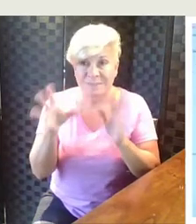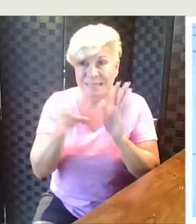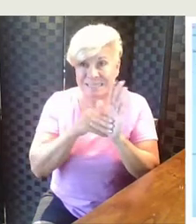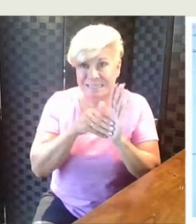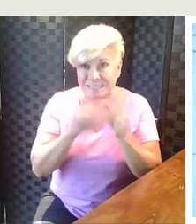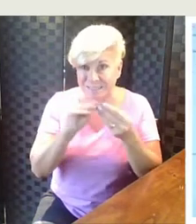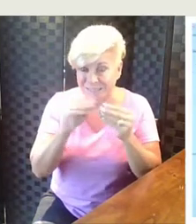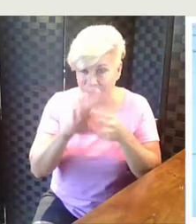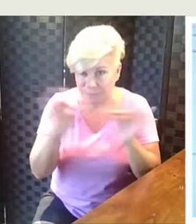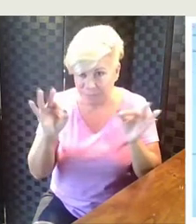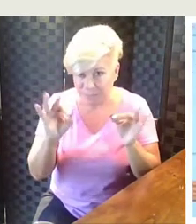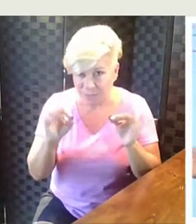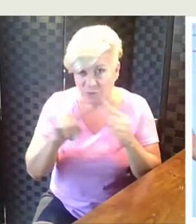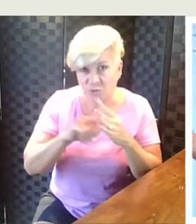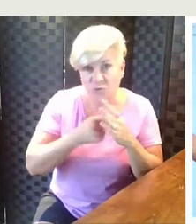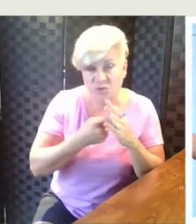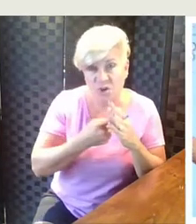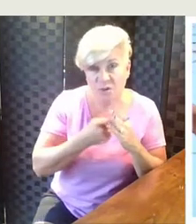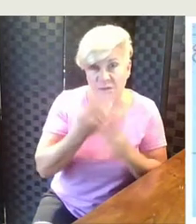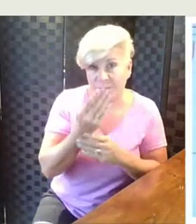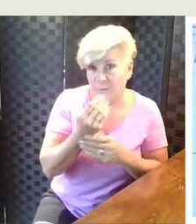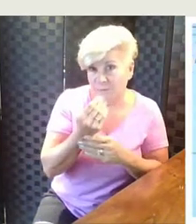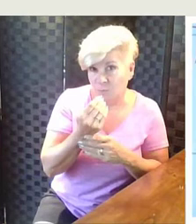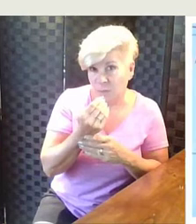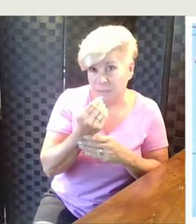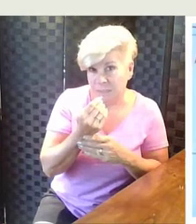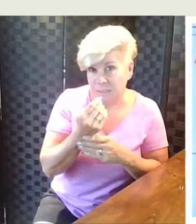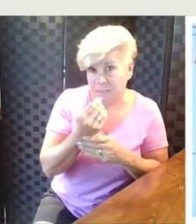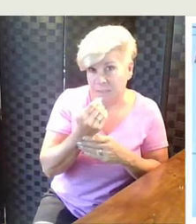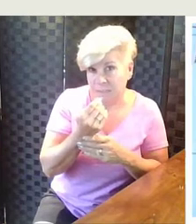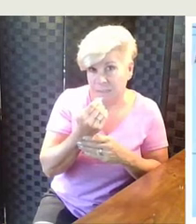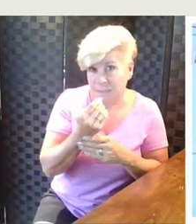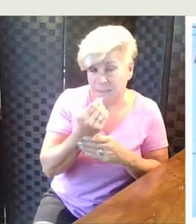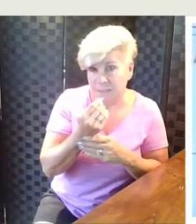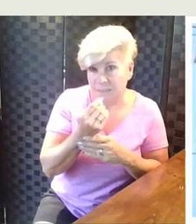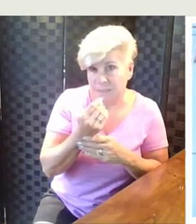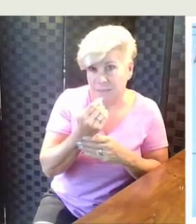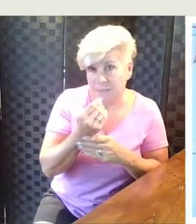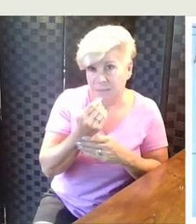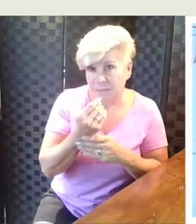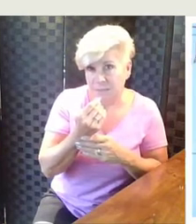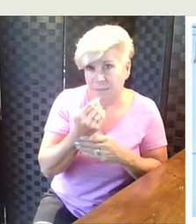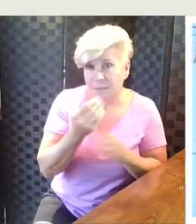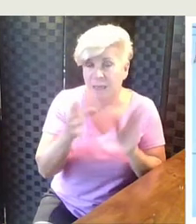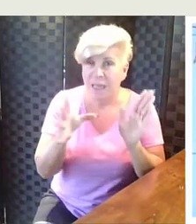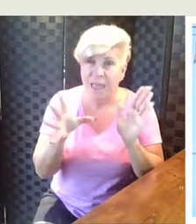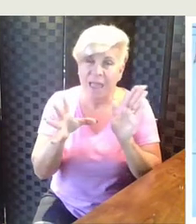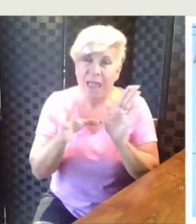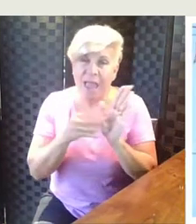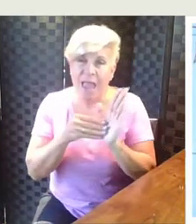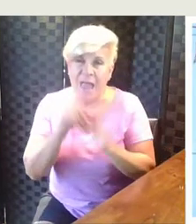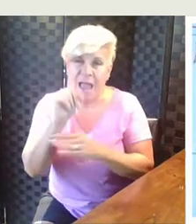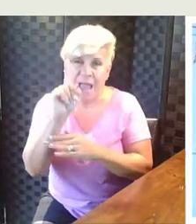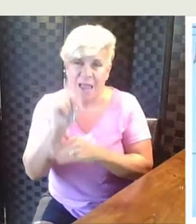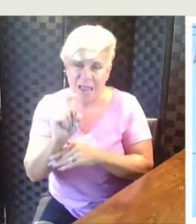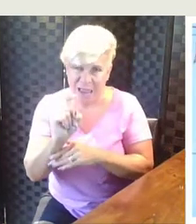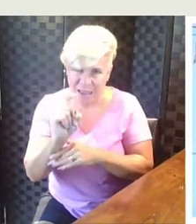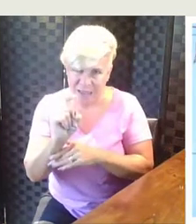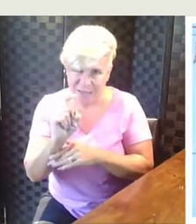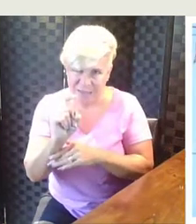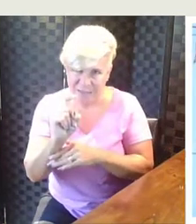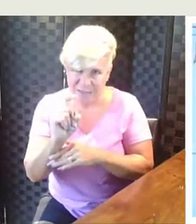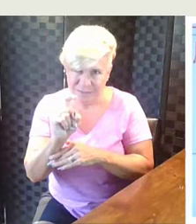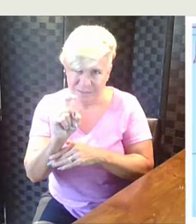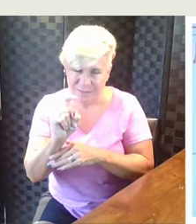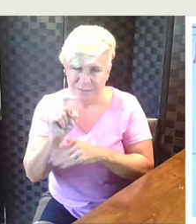equation. Maybe you started with the fourteen and you thought, hmm, how